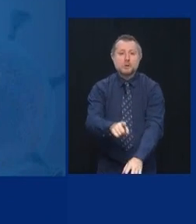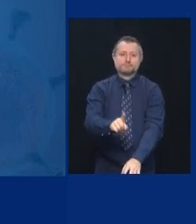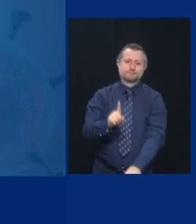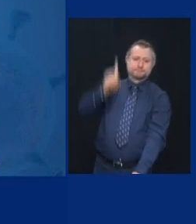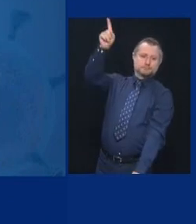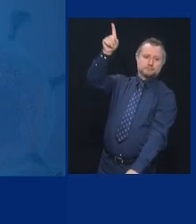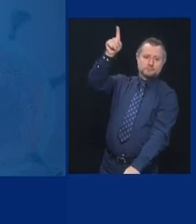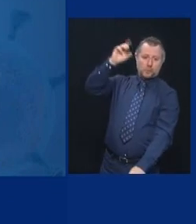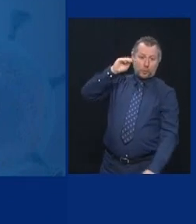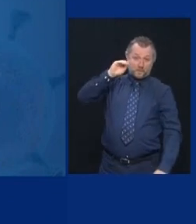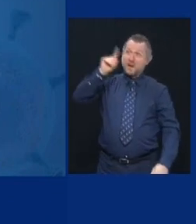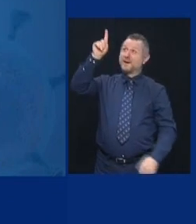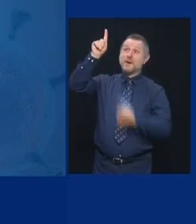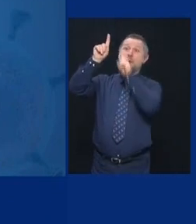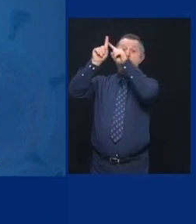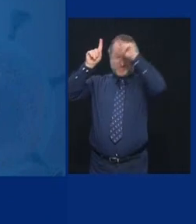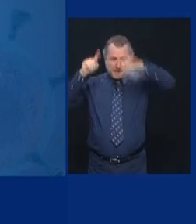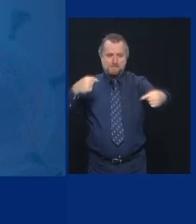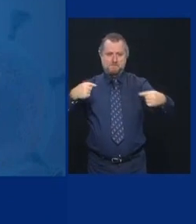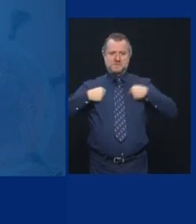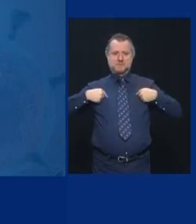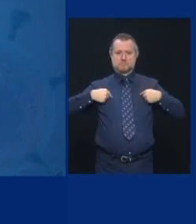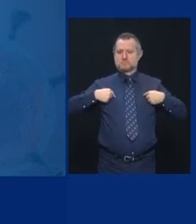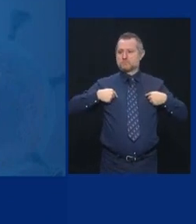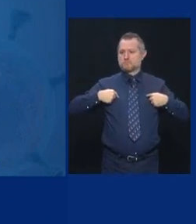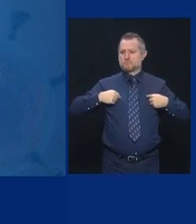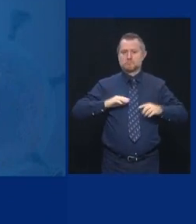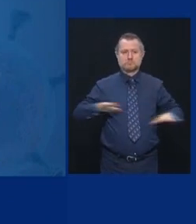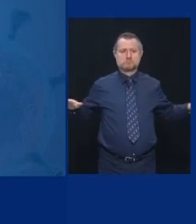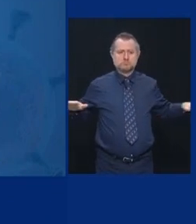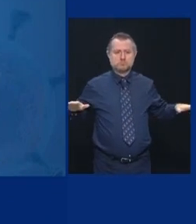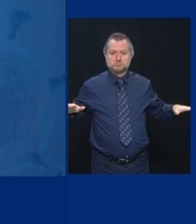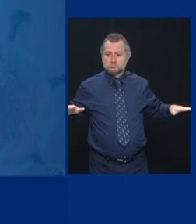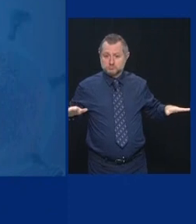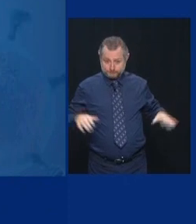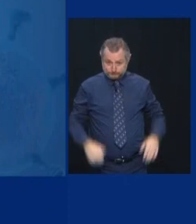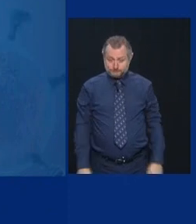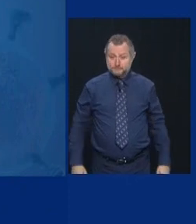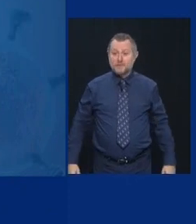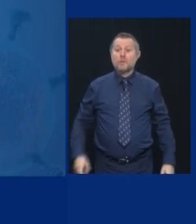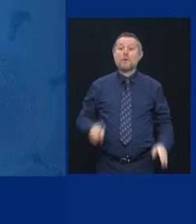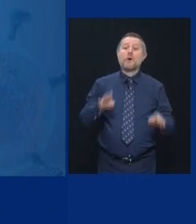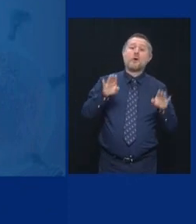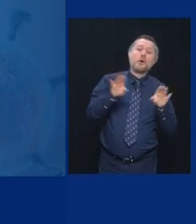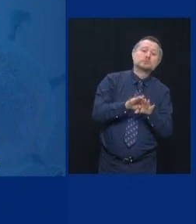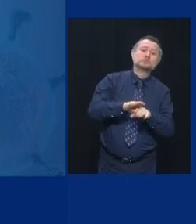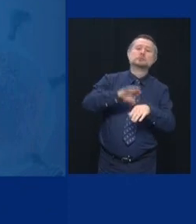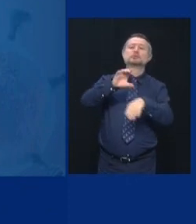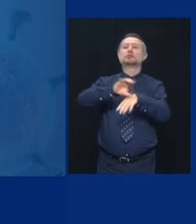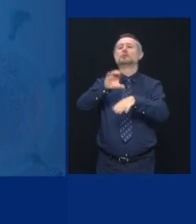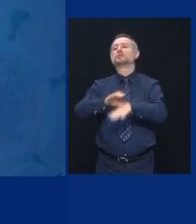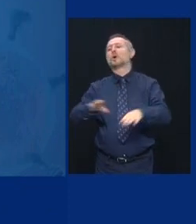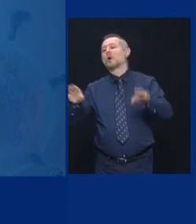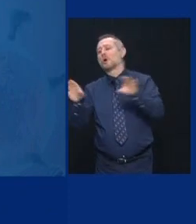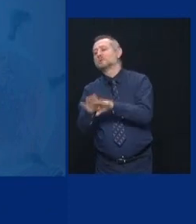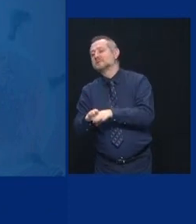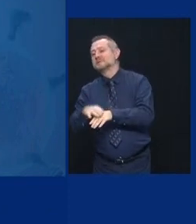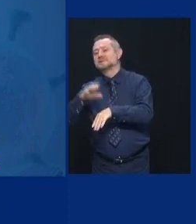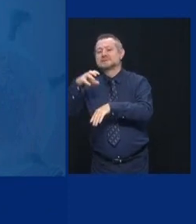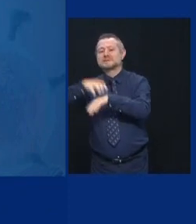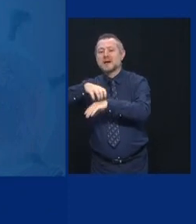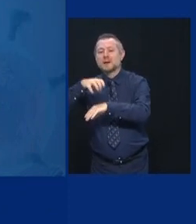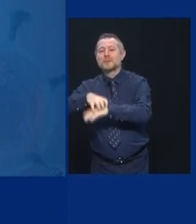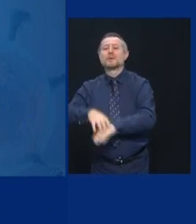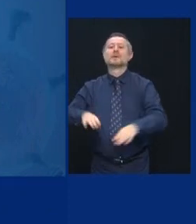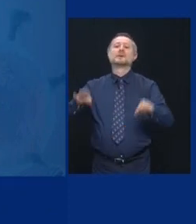50 percent? I'll do it. We have to close a Roman Catholic church? I'll do it.